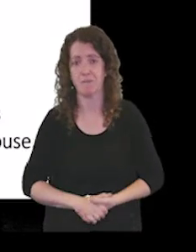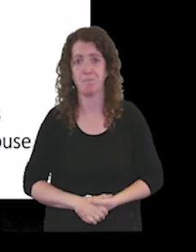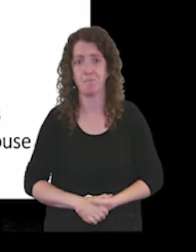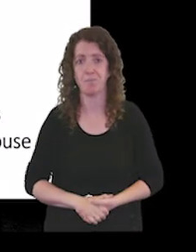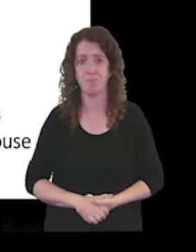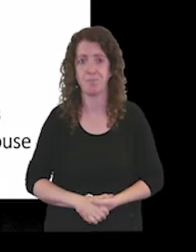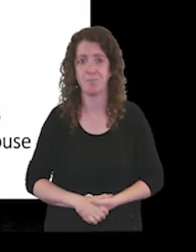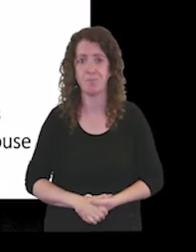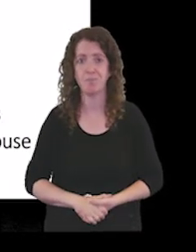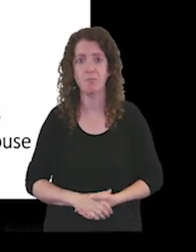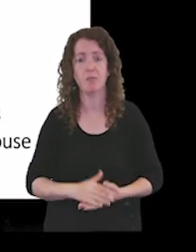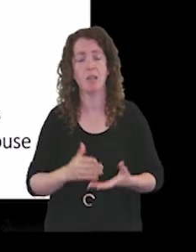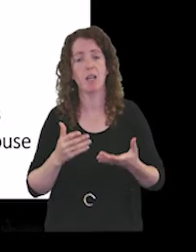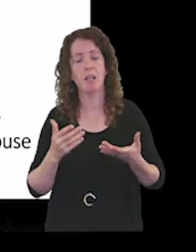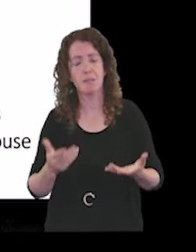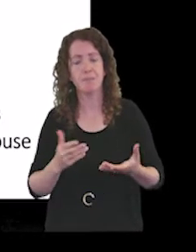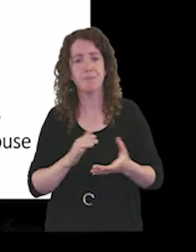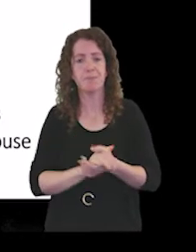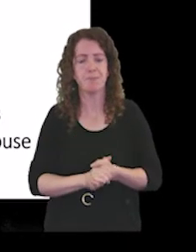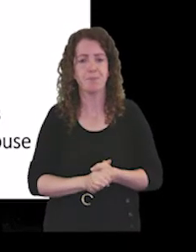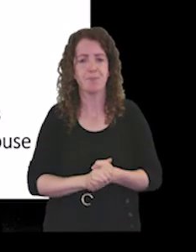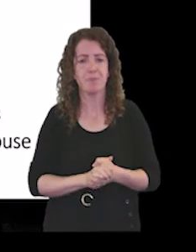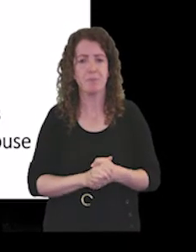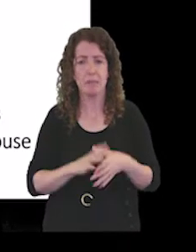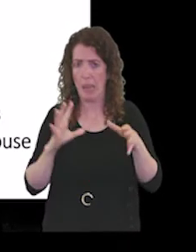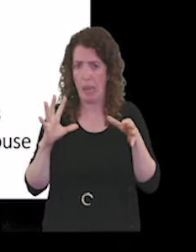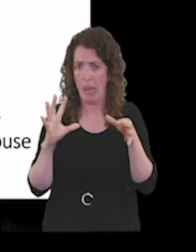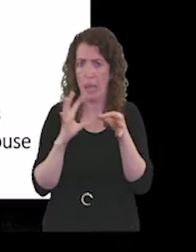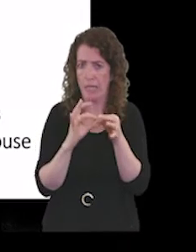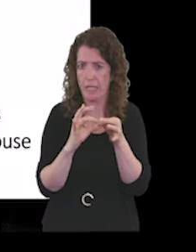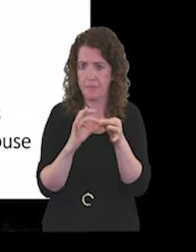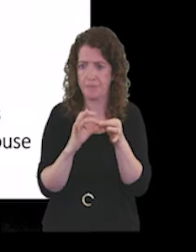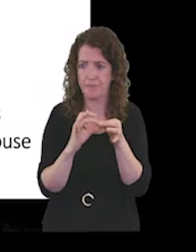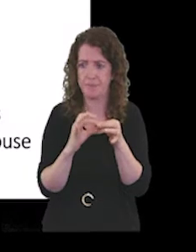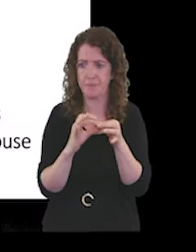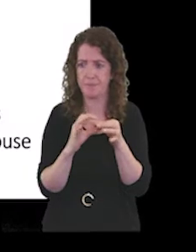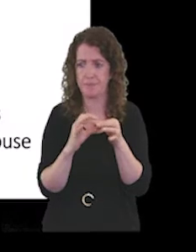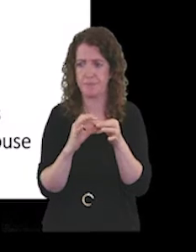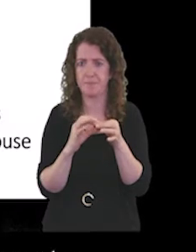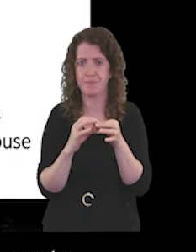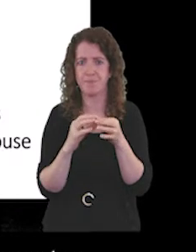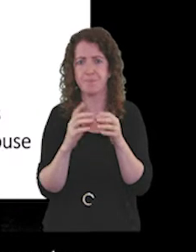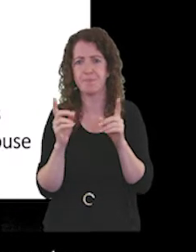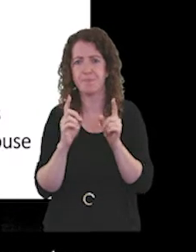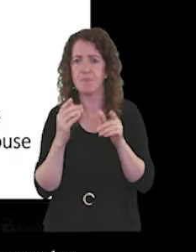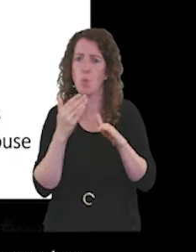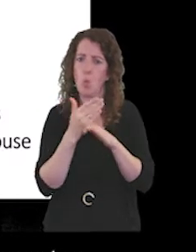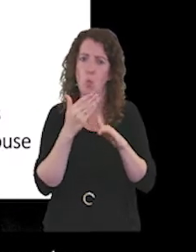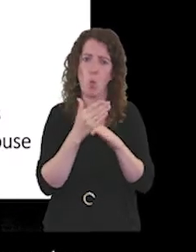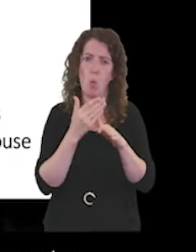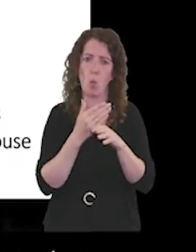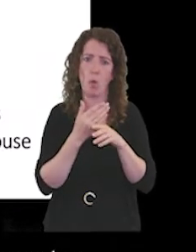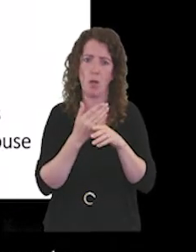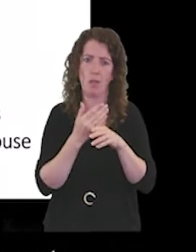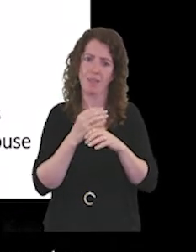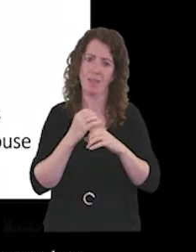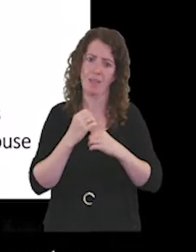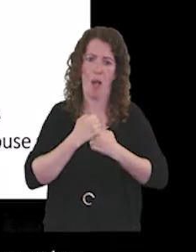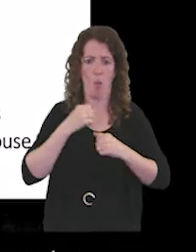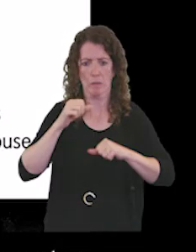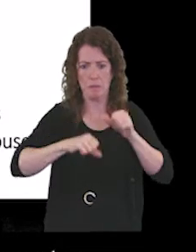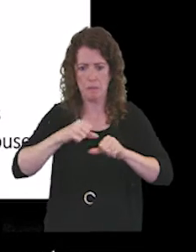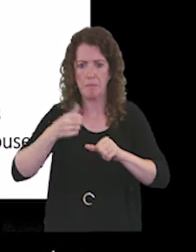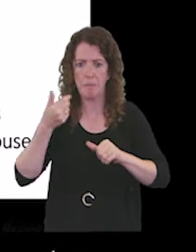And related to that has been the work that we've been able to do as a system. So